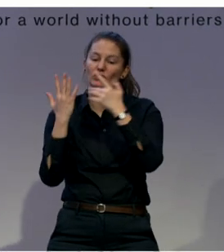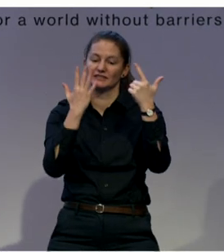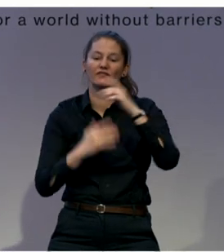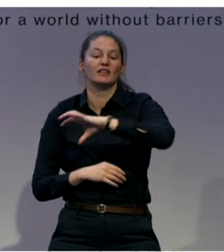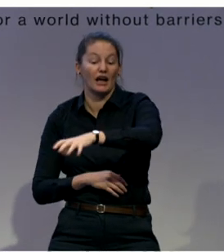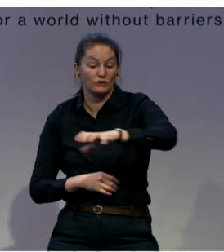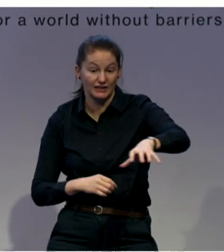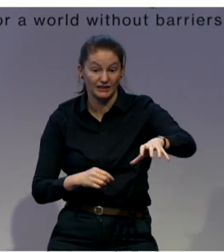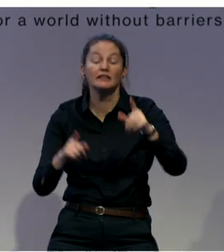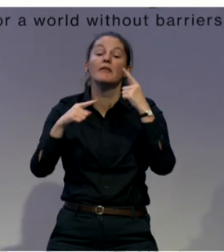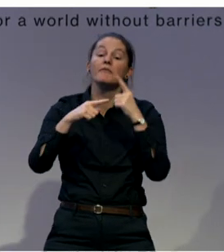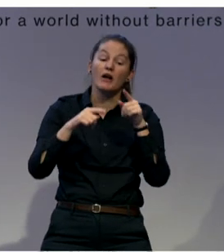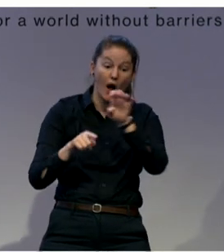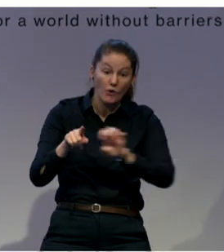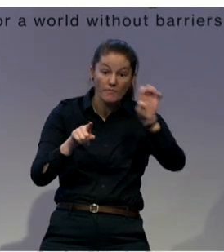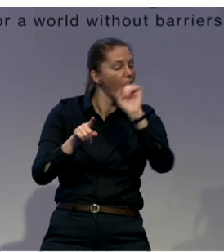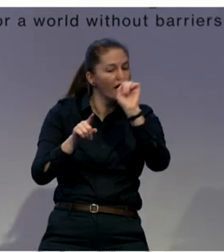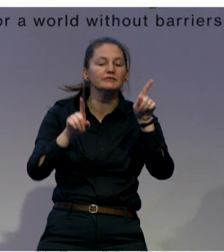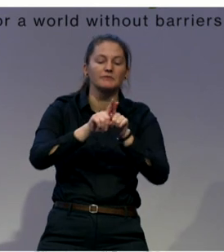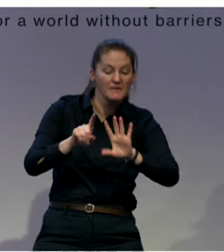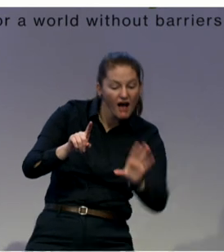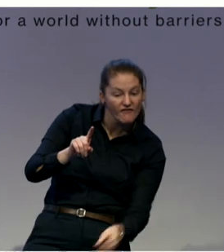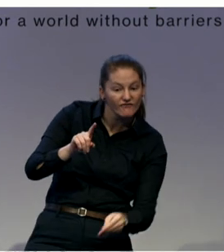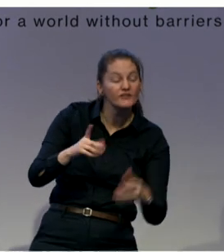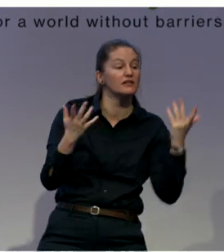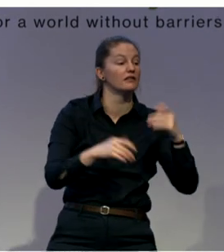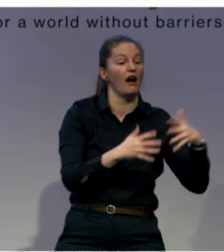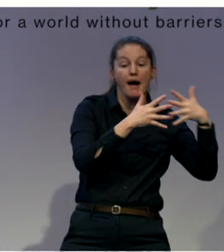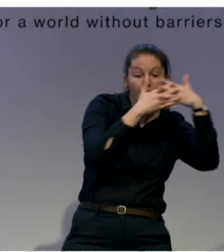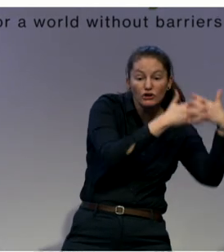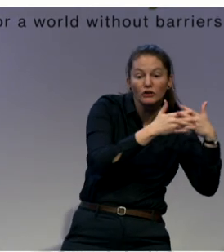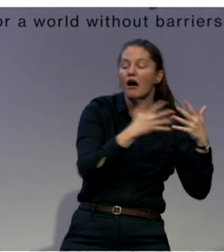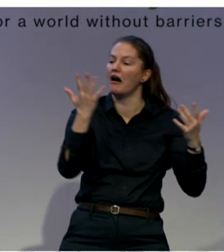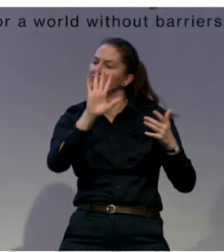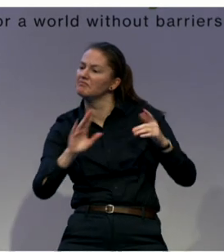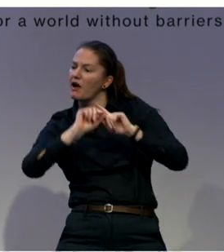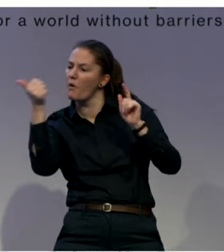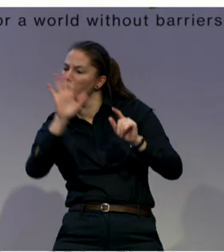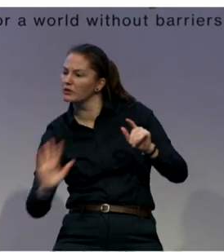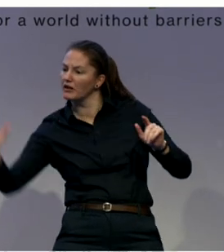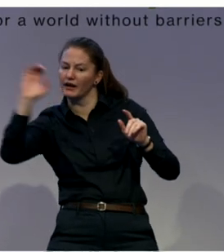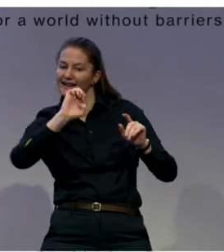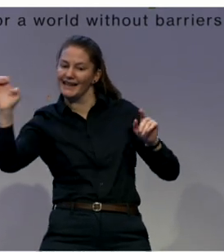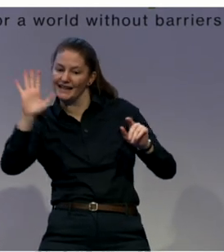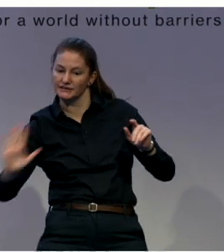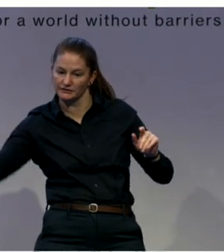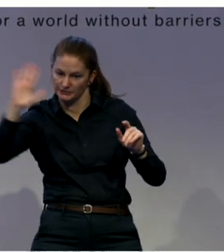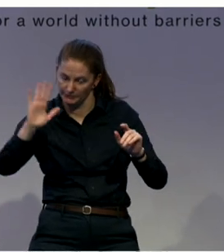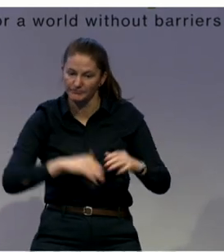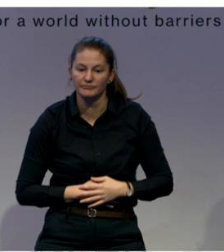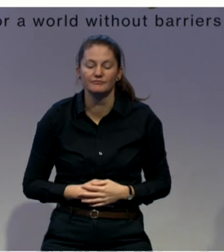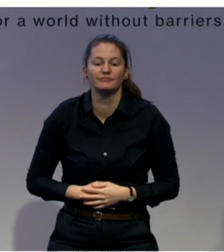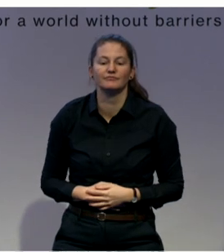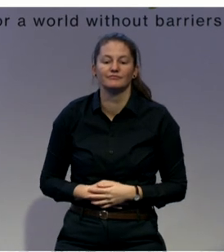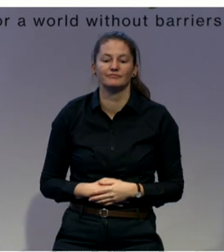yes, this is what we do. And we focus a lot on also peer support, so getting people in touch with each other to talk about